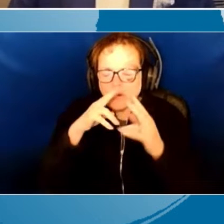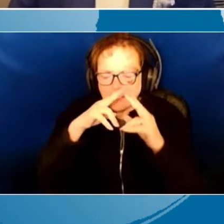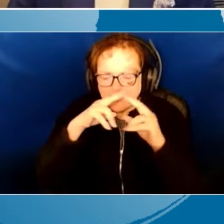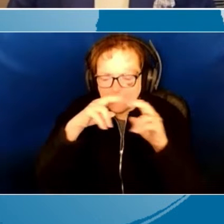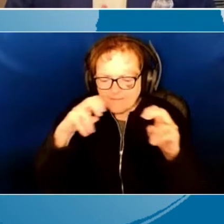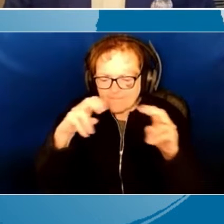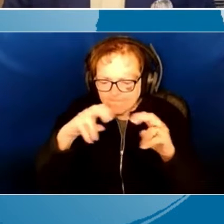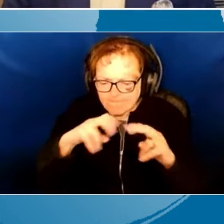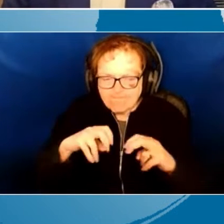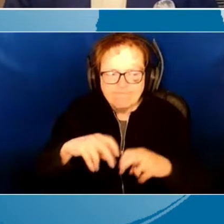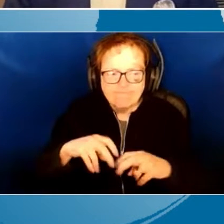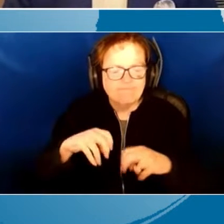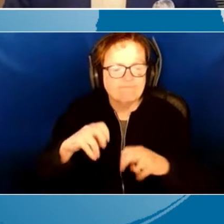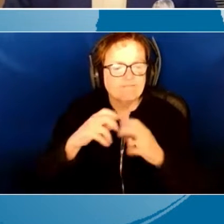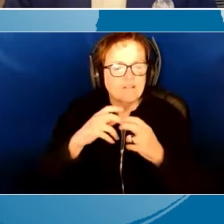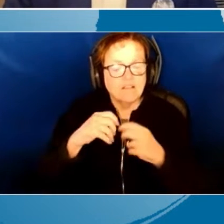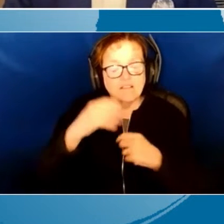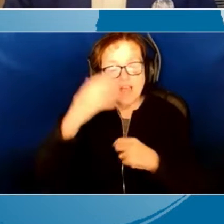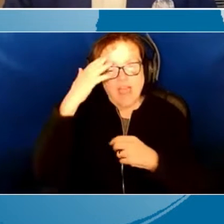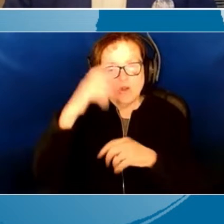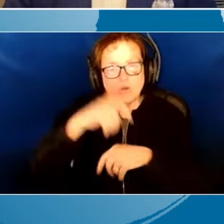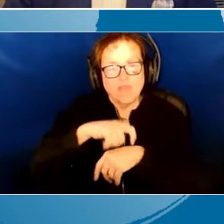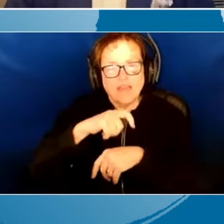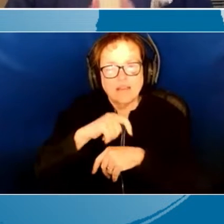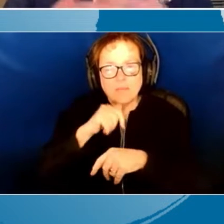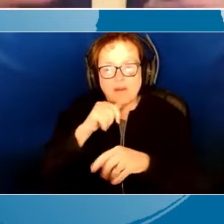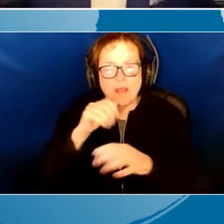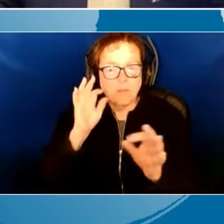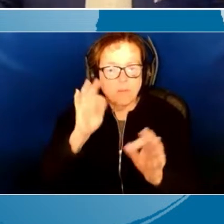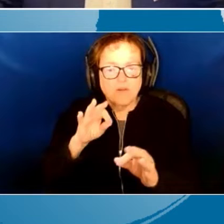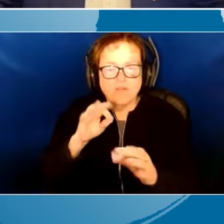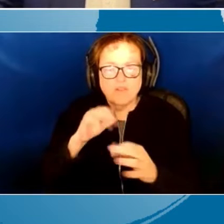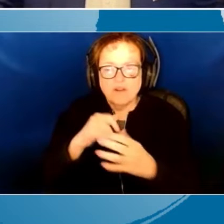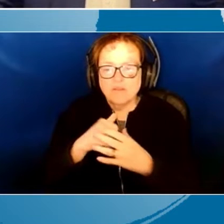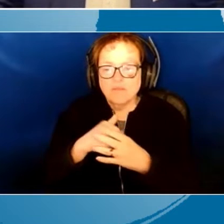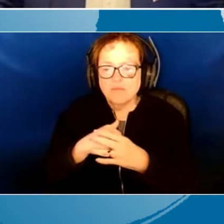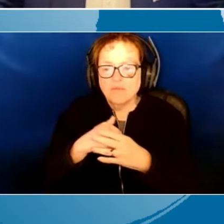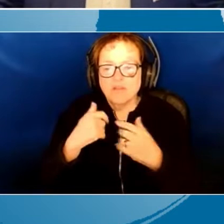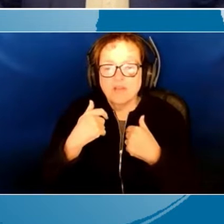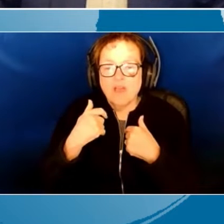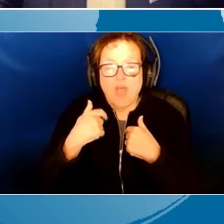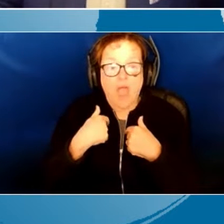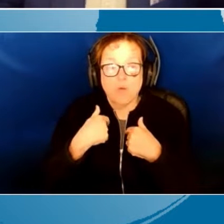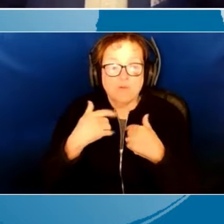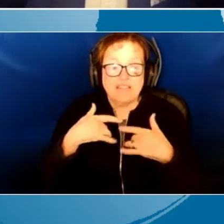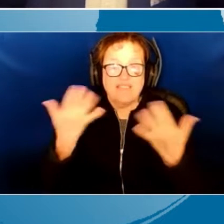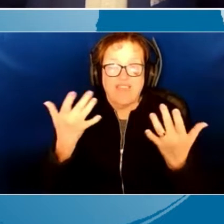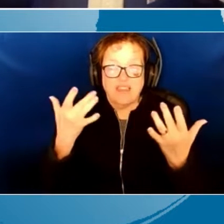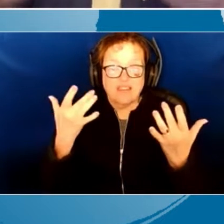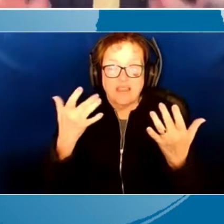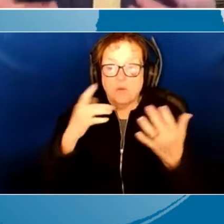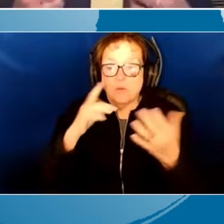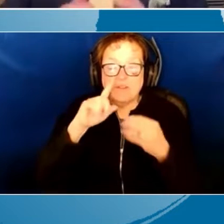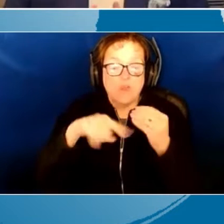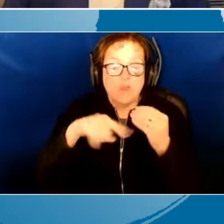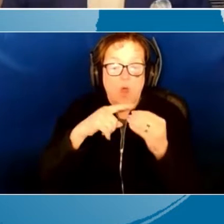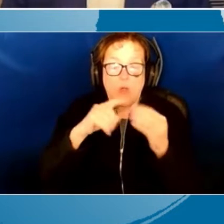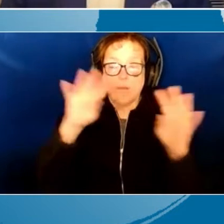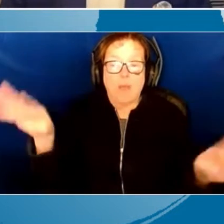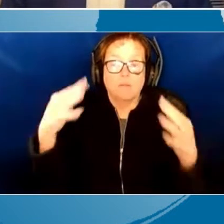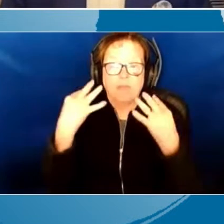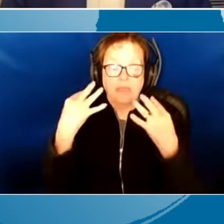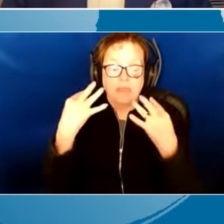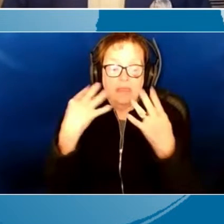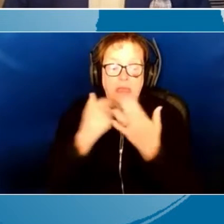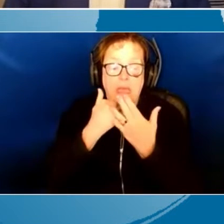knew at that time, I wasn't coaching. I was the event. It was all about me getting the child to produce